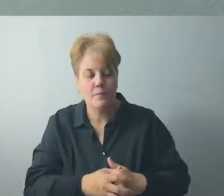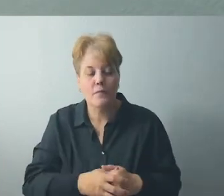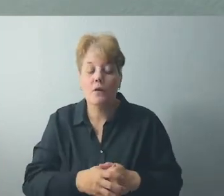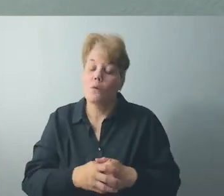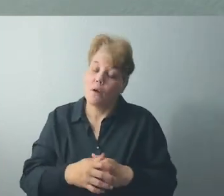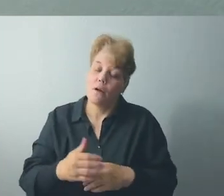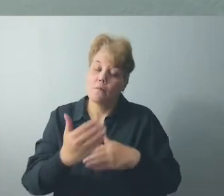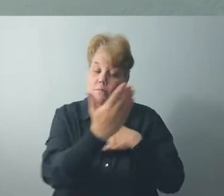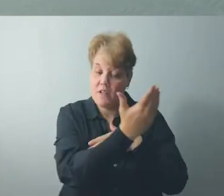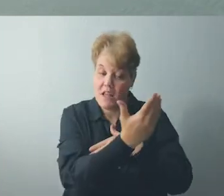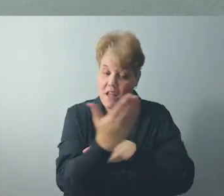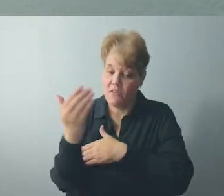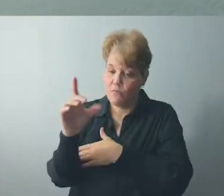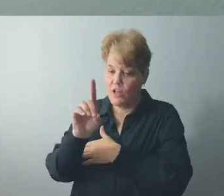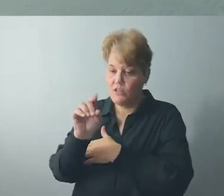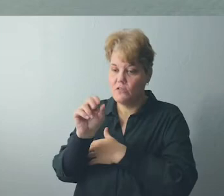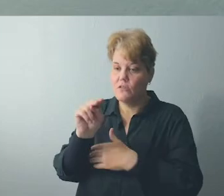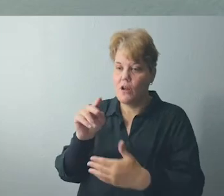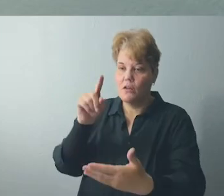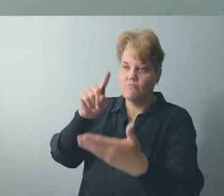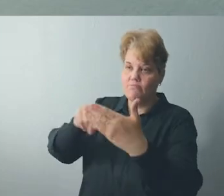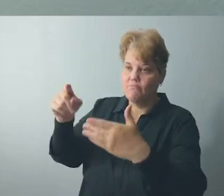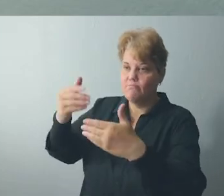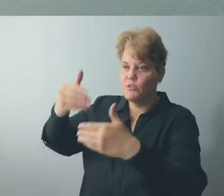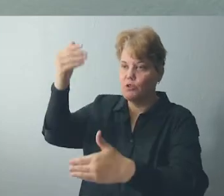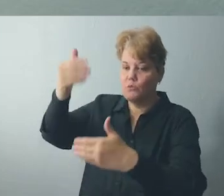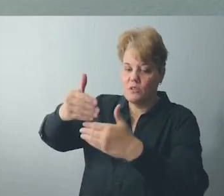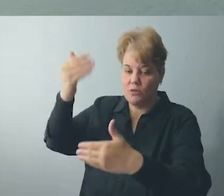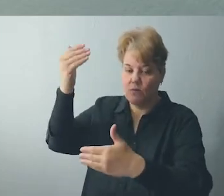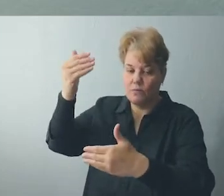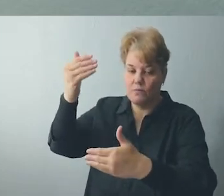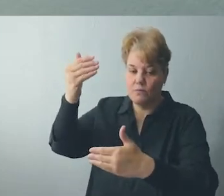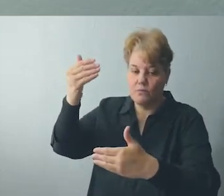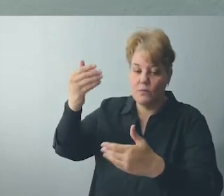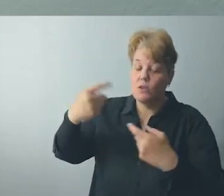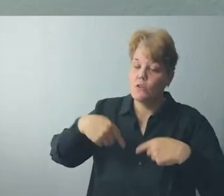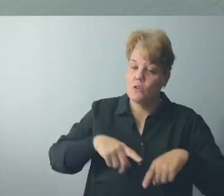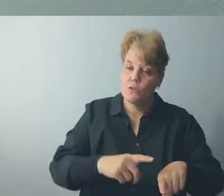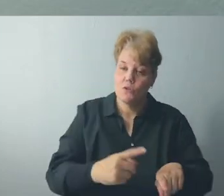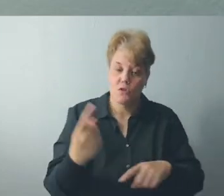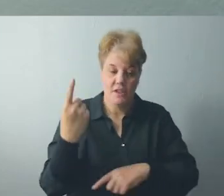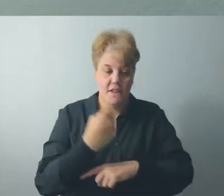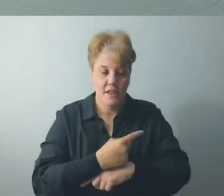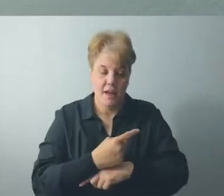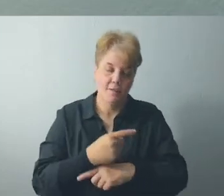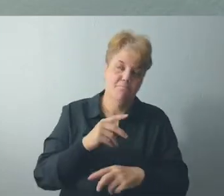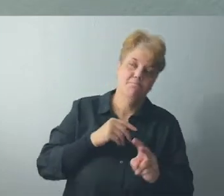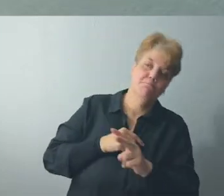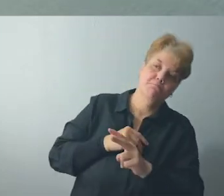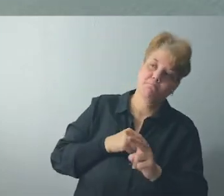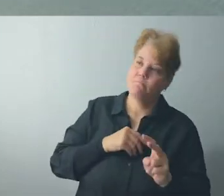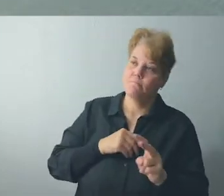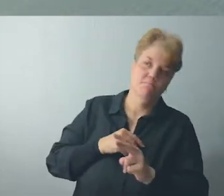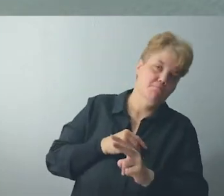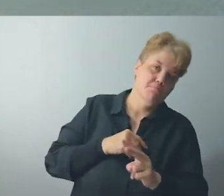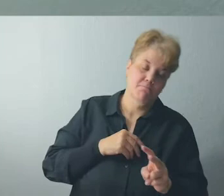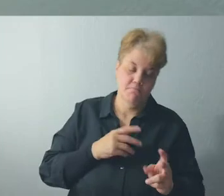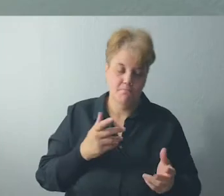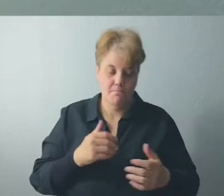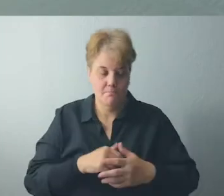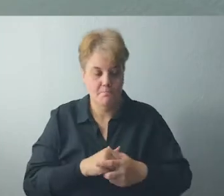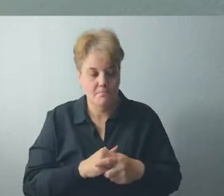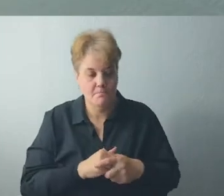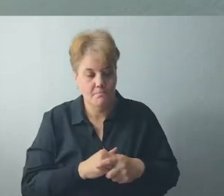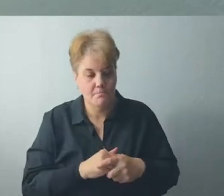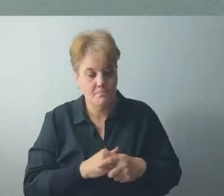as he gets out of bed, he looks out of his window and throughout the day, he keeps watch to see if someone is alone and